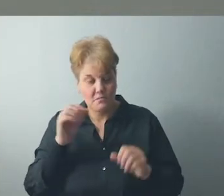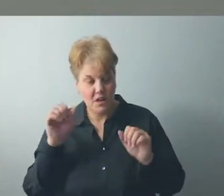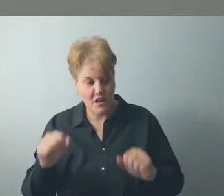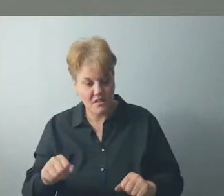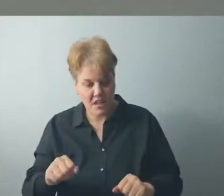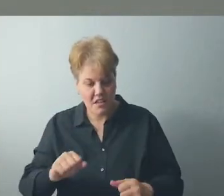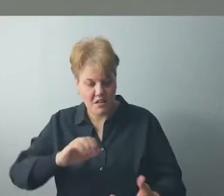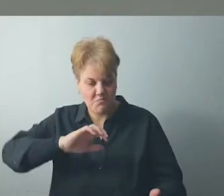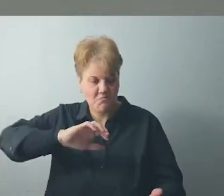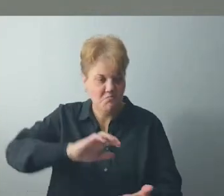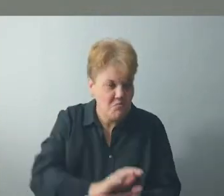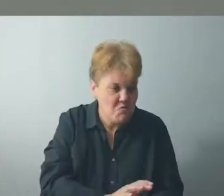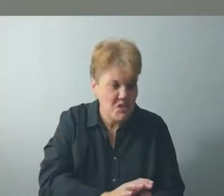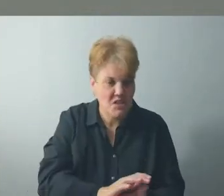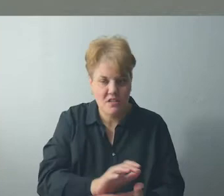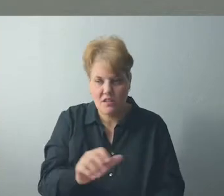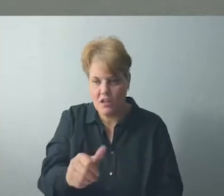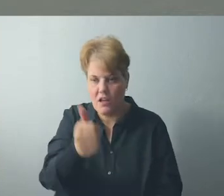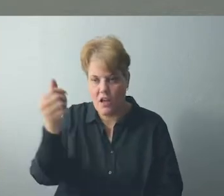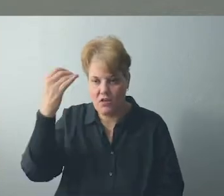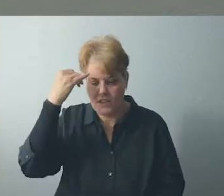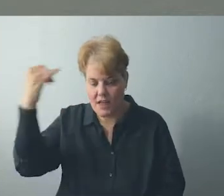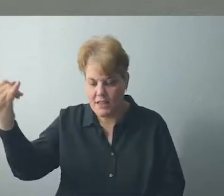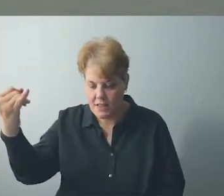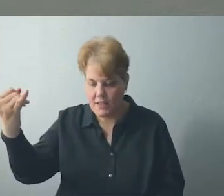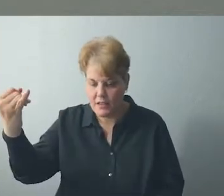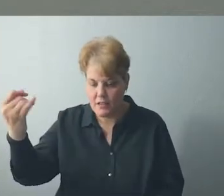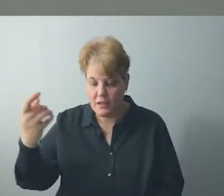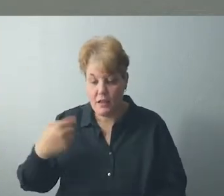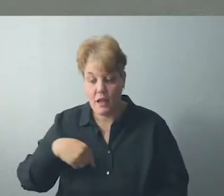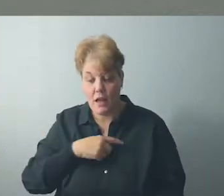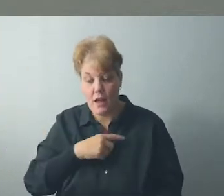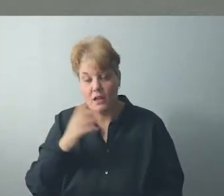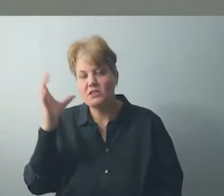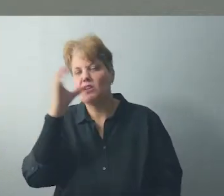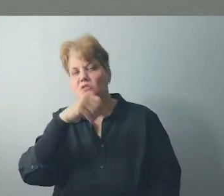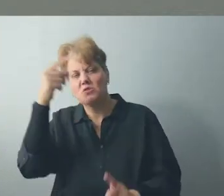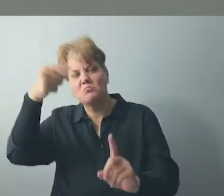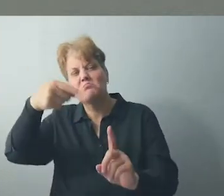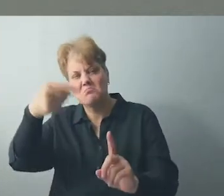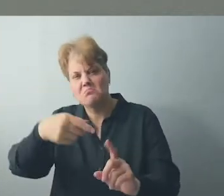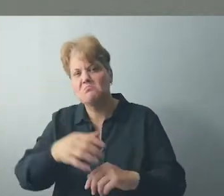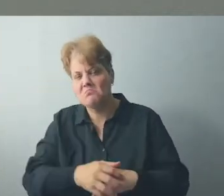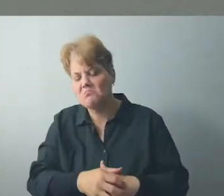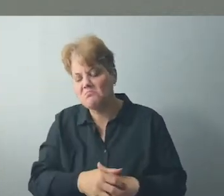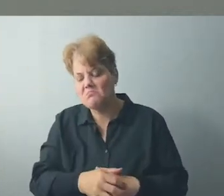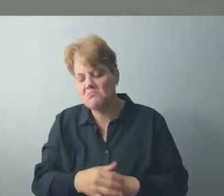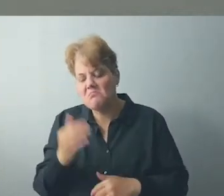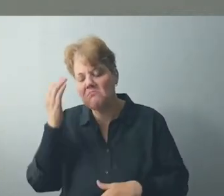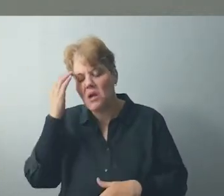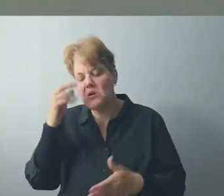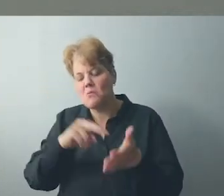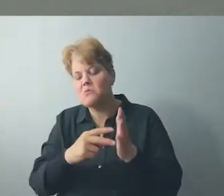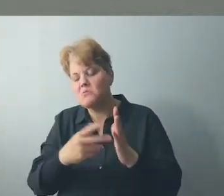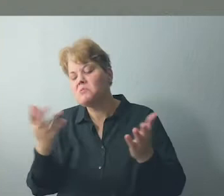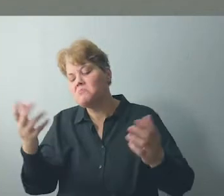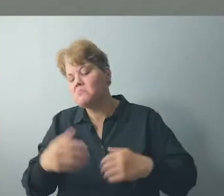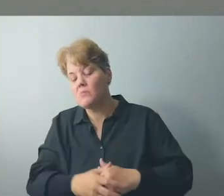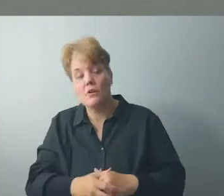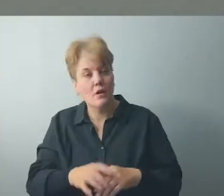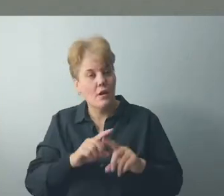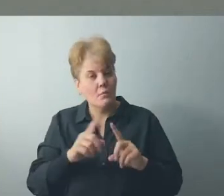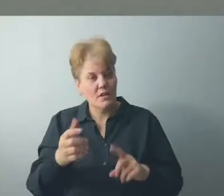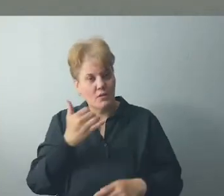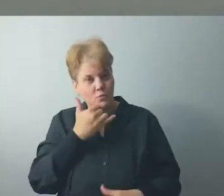By doing so, we often jump to conclusions or we step on other people's ideas. That's kind of like stepping on their